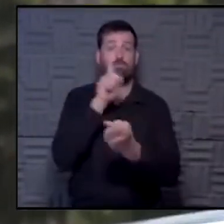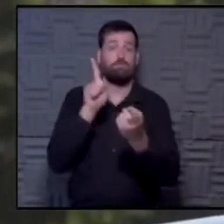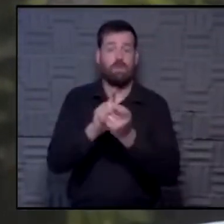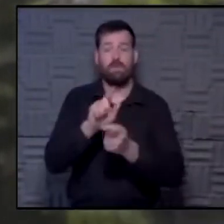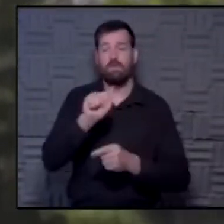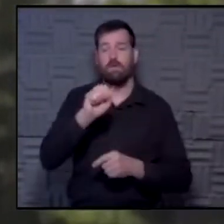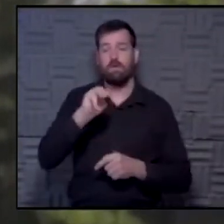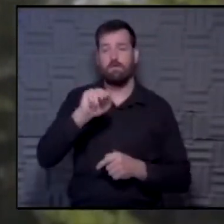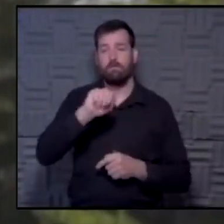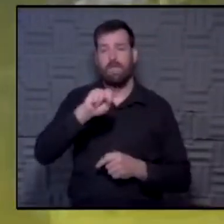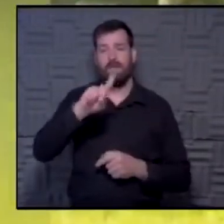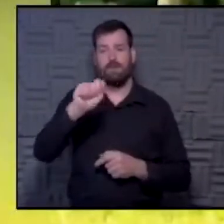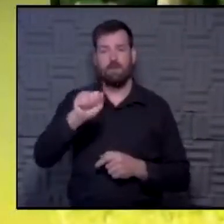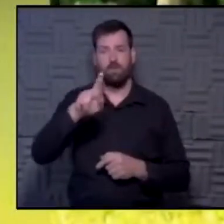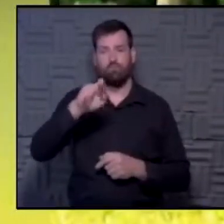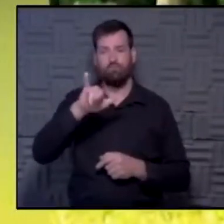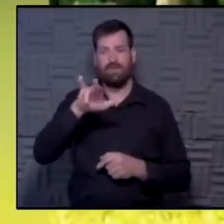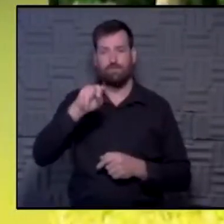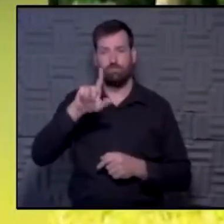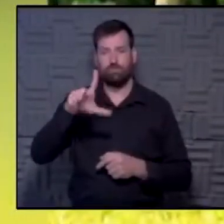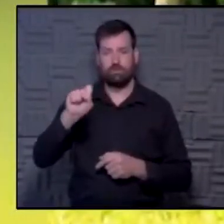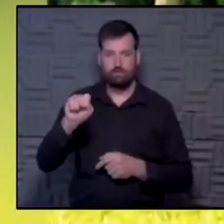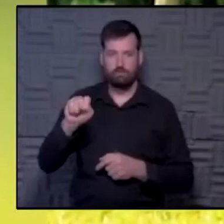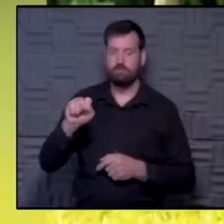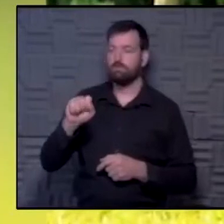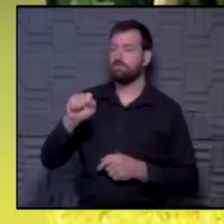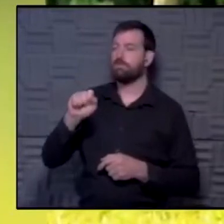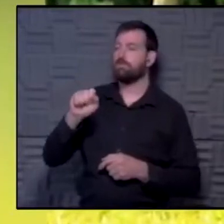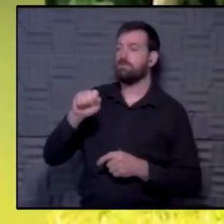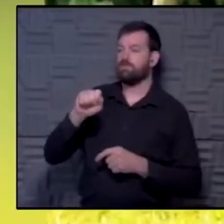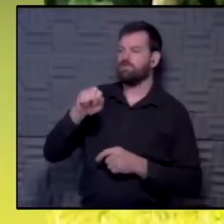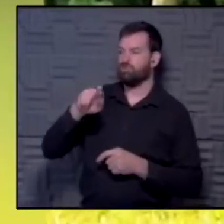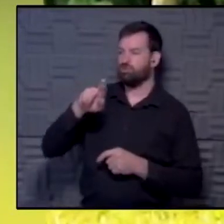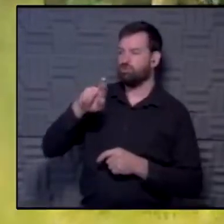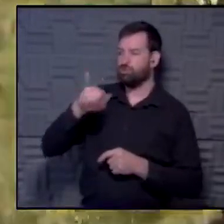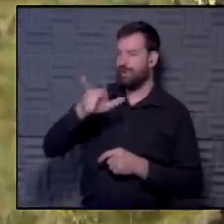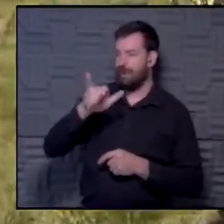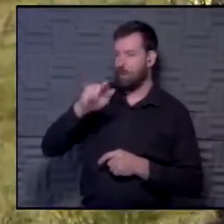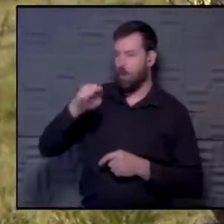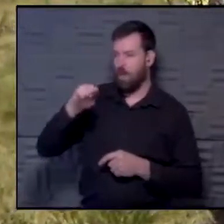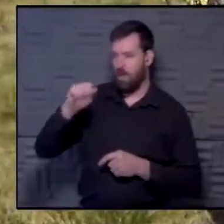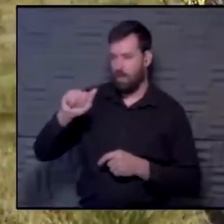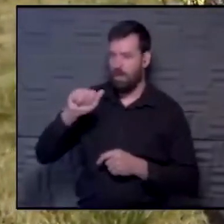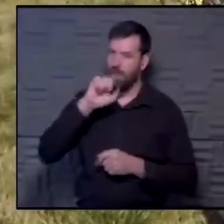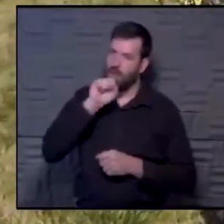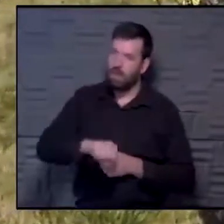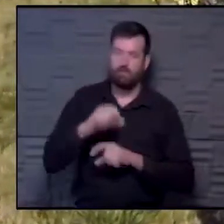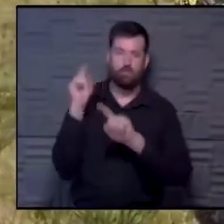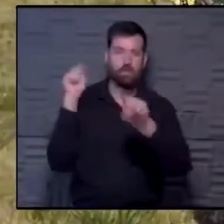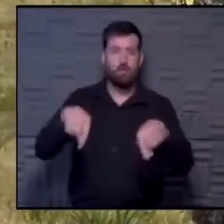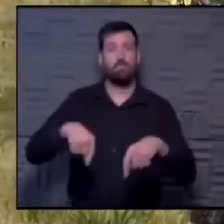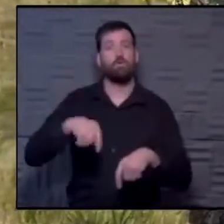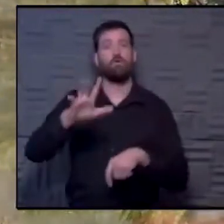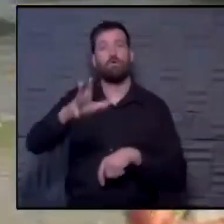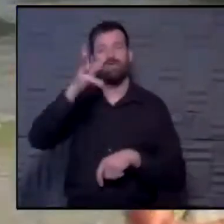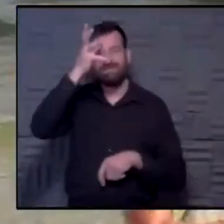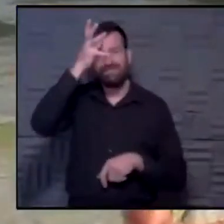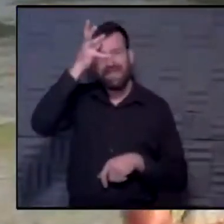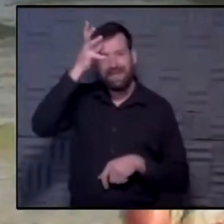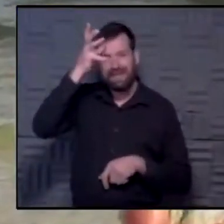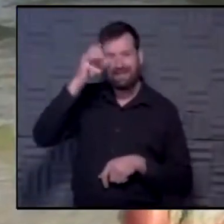Reynolds. She comes here to remember. Jayleana loves coming here. The youngest one, she calls it her daddy bench.